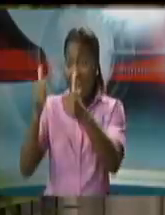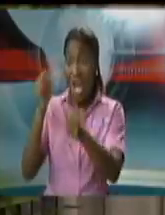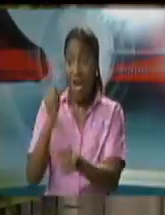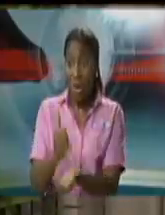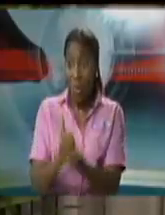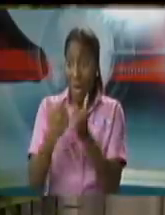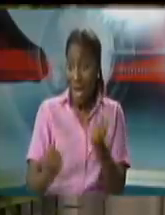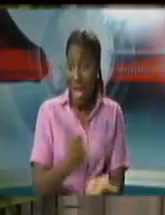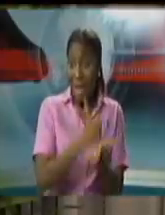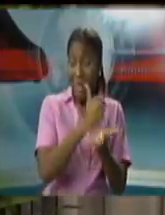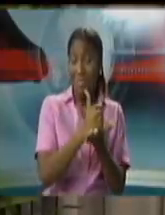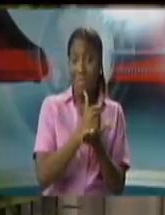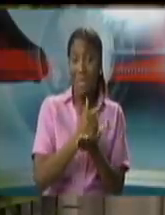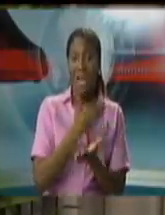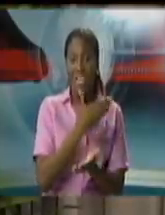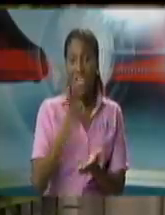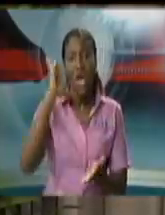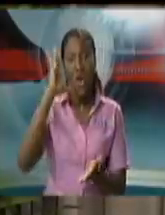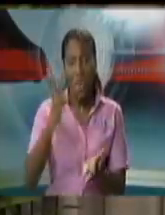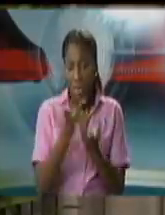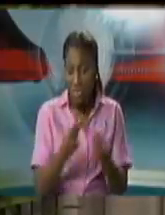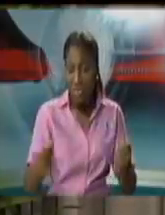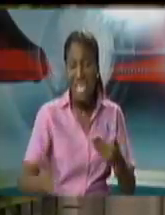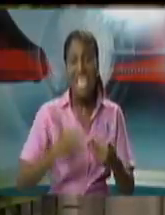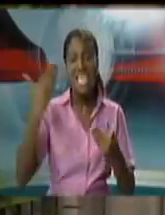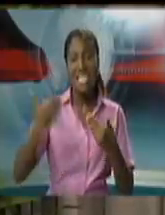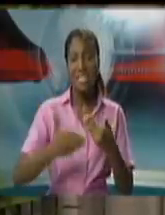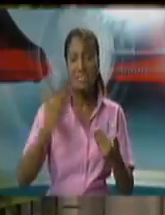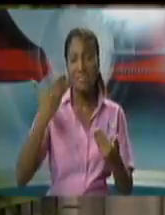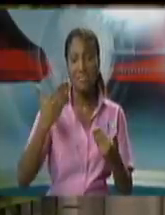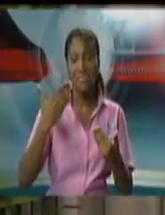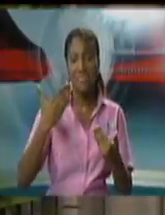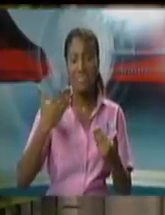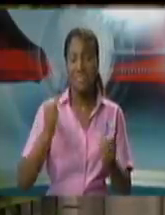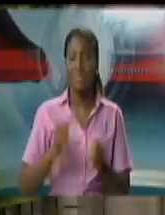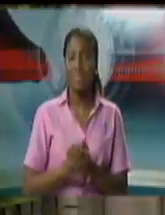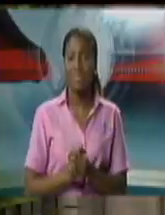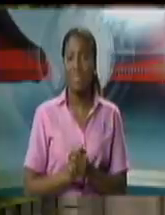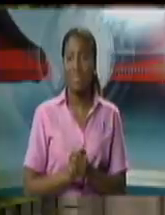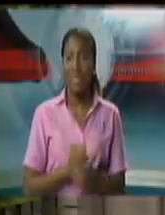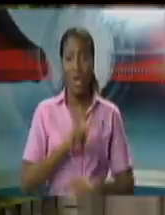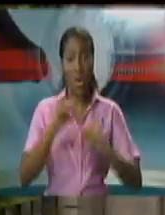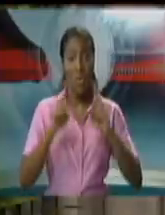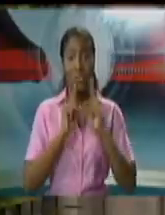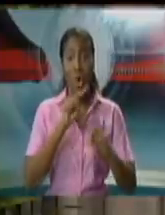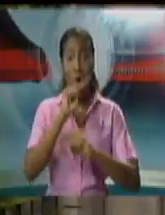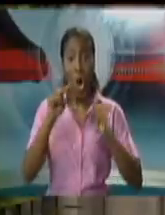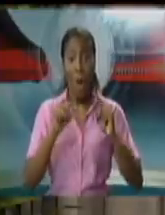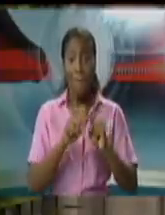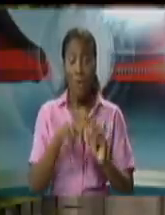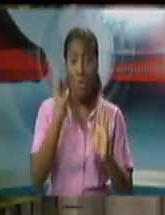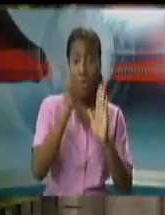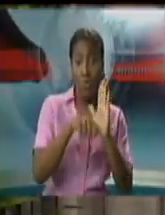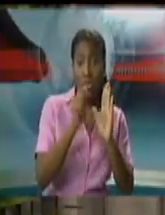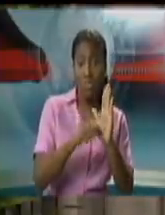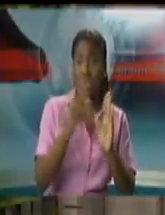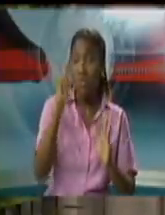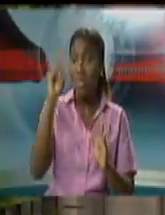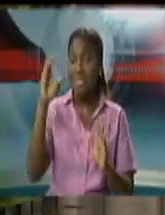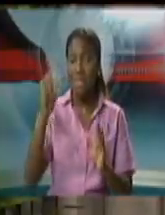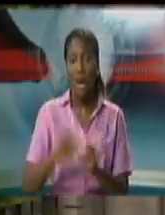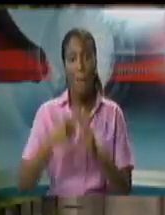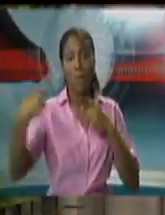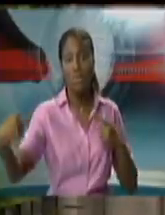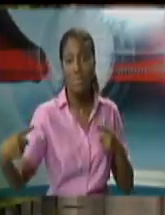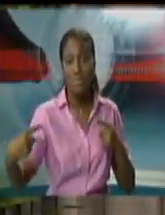all of these things i want to remind you the payment into and out of court they opposed as far as i recall the criminal division